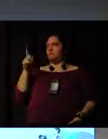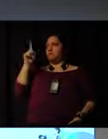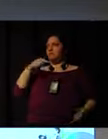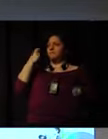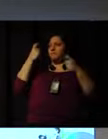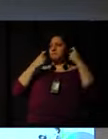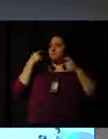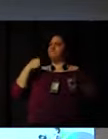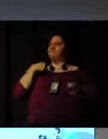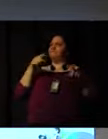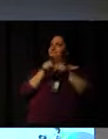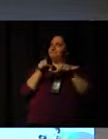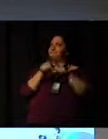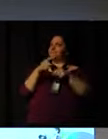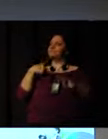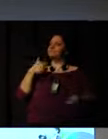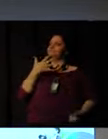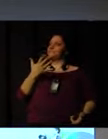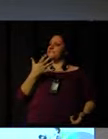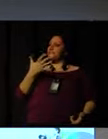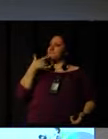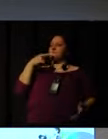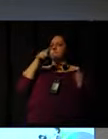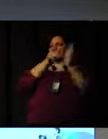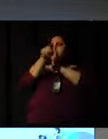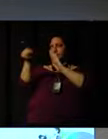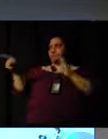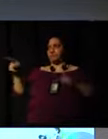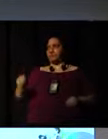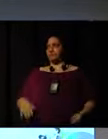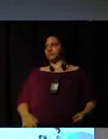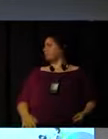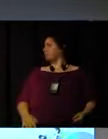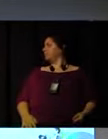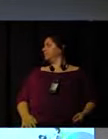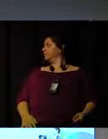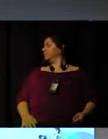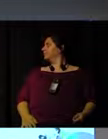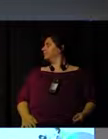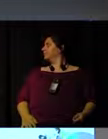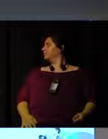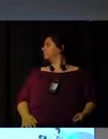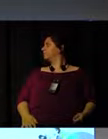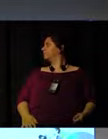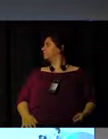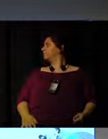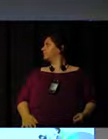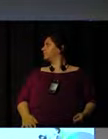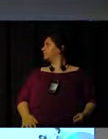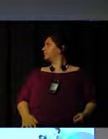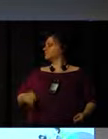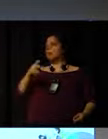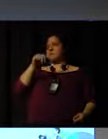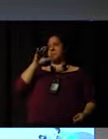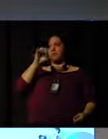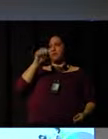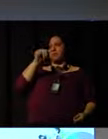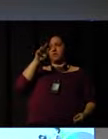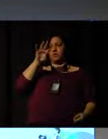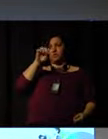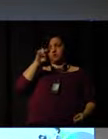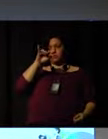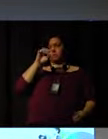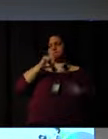It's one of my concerns that I'd like to put across. This question goes to Marco Antonio, but